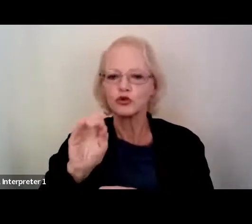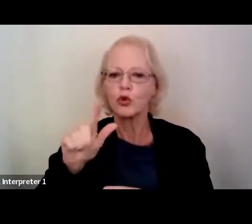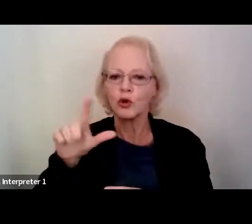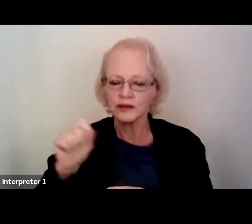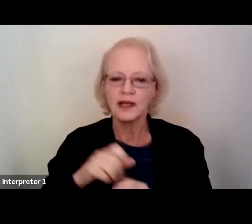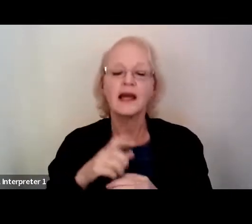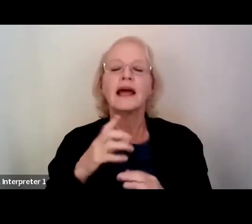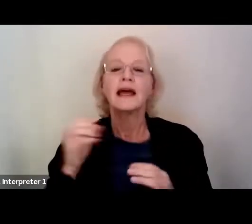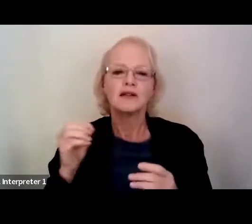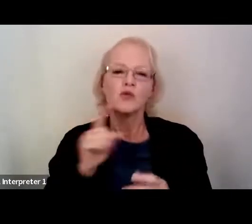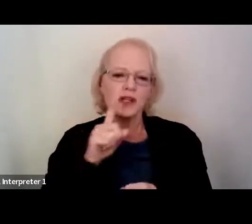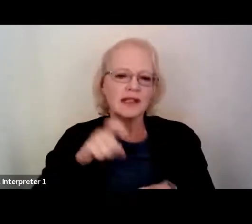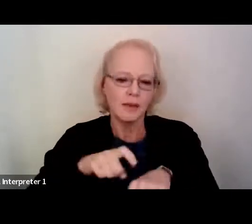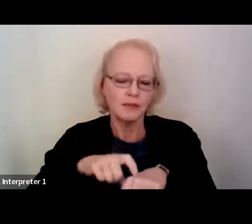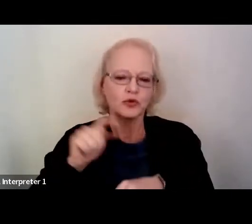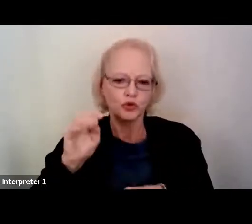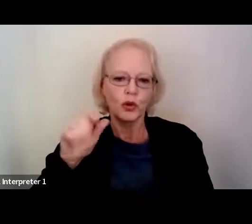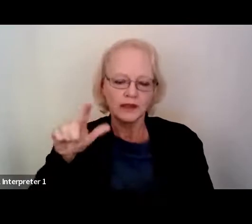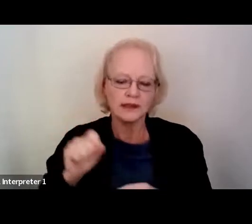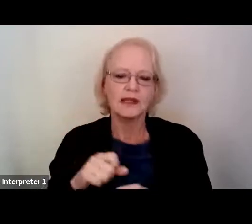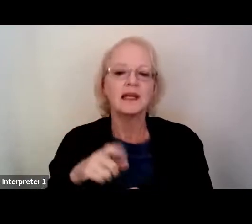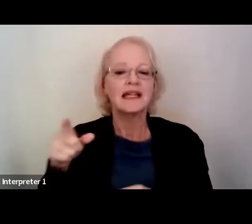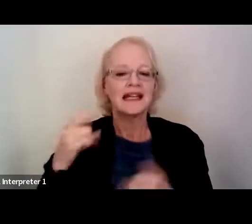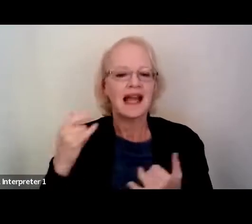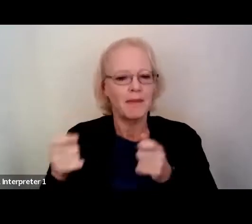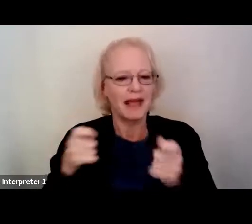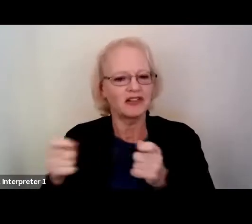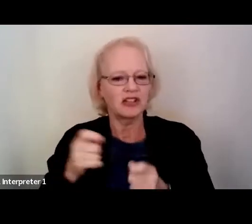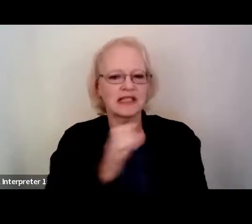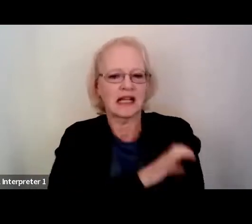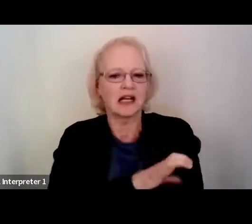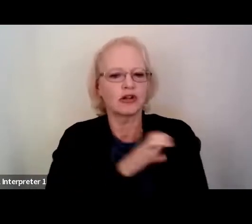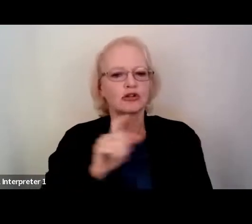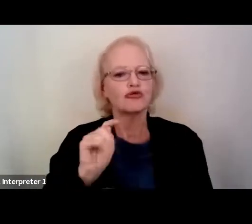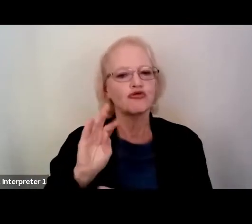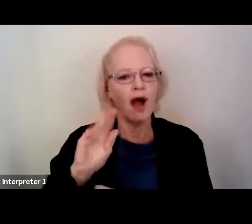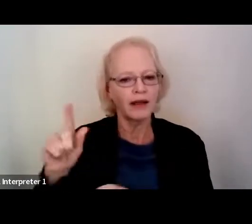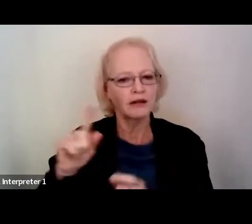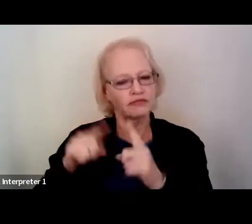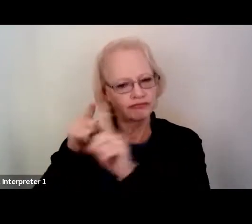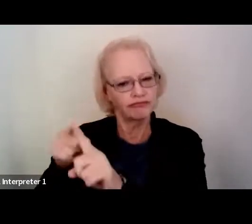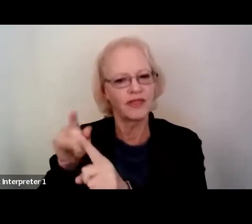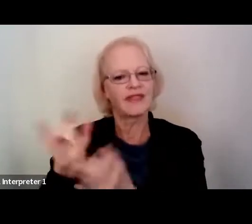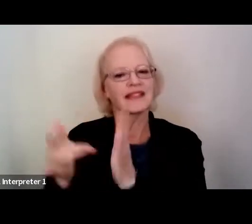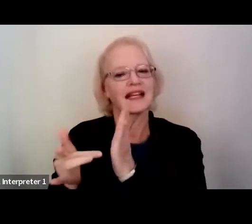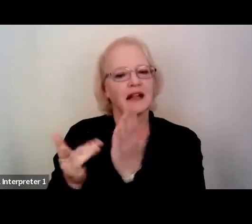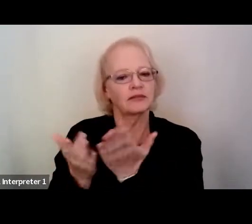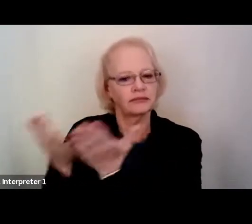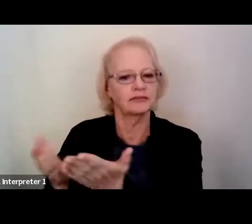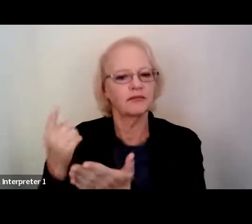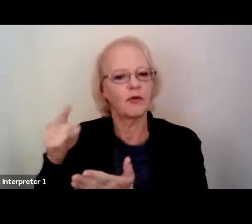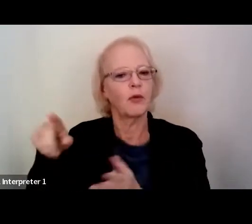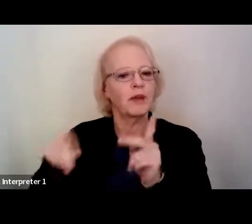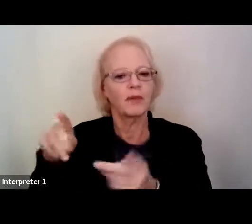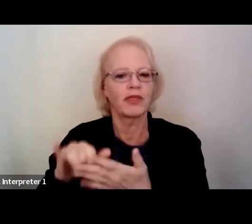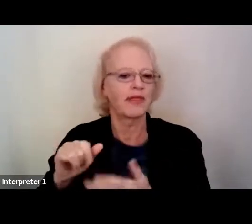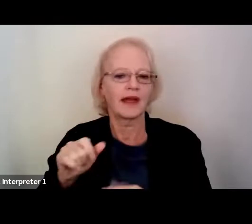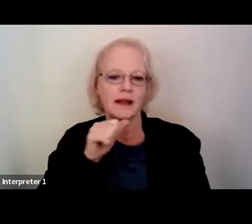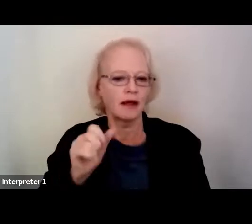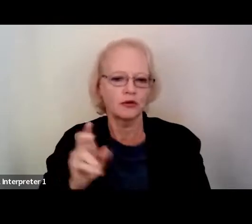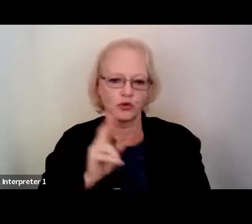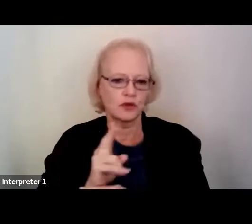manages and coordinates clinical trial projects aimed at translating this technology to people who do not use speech.